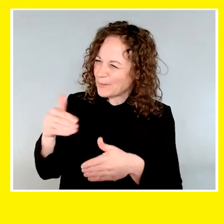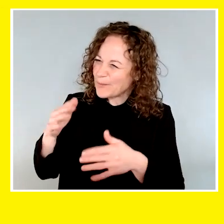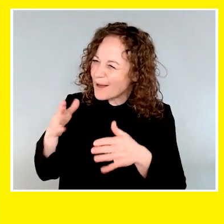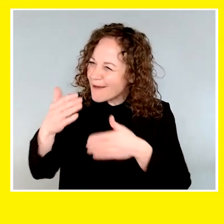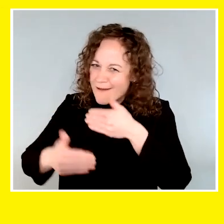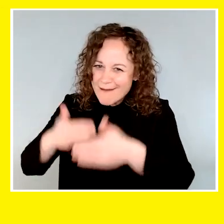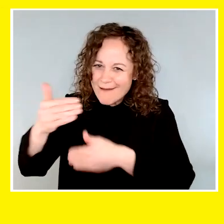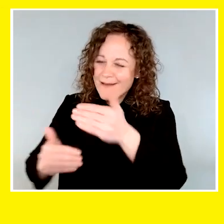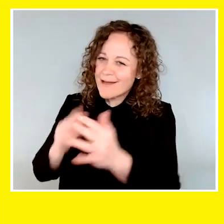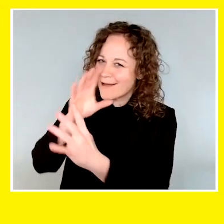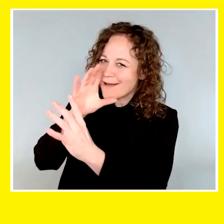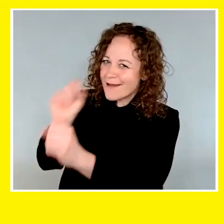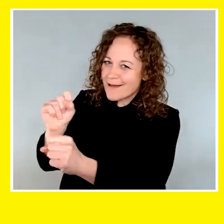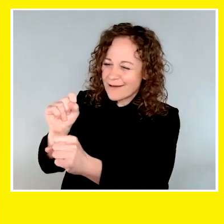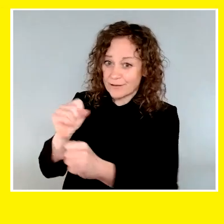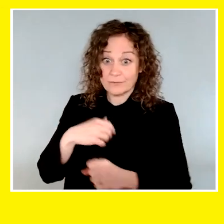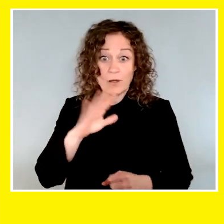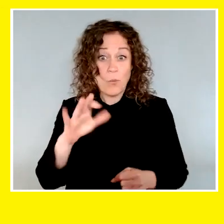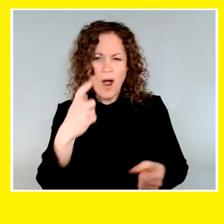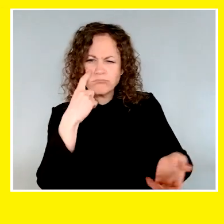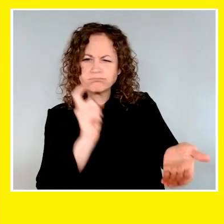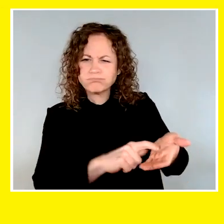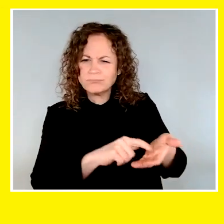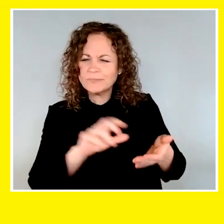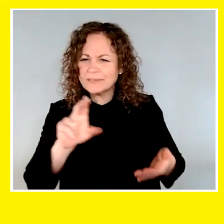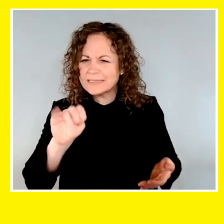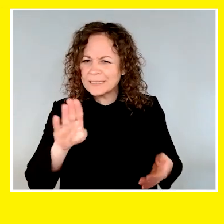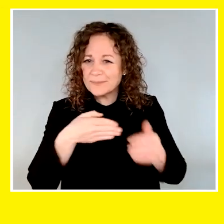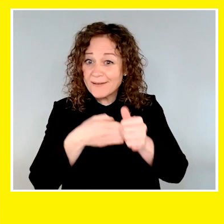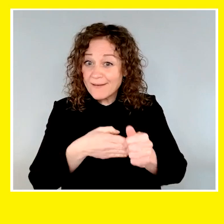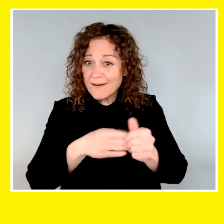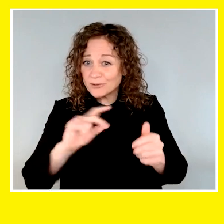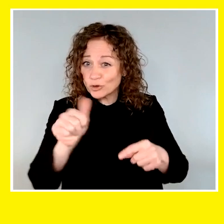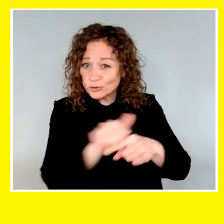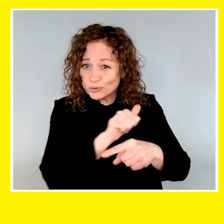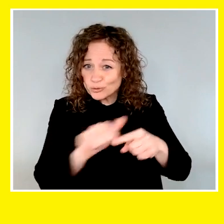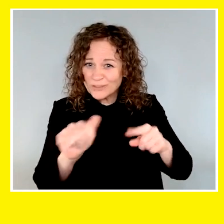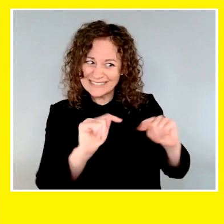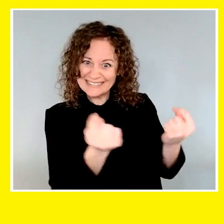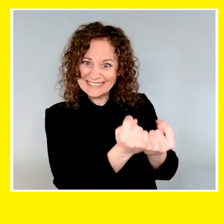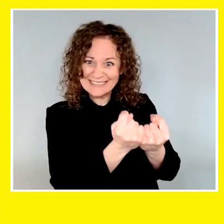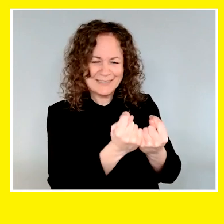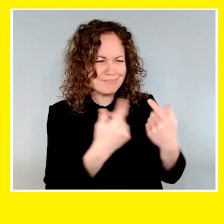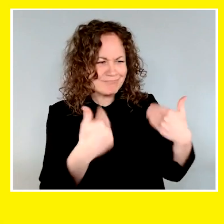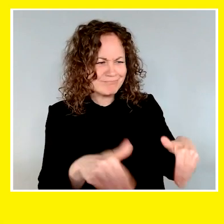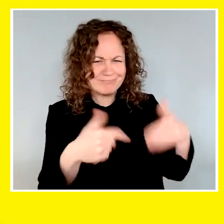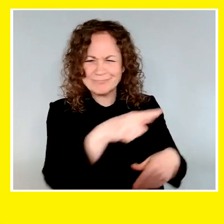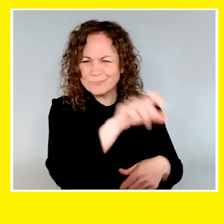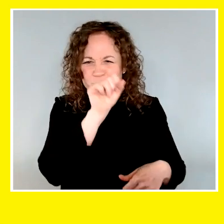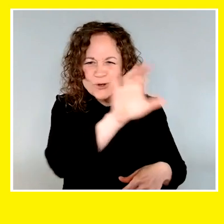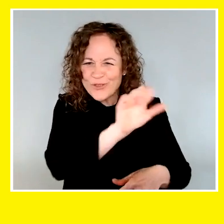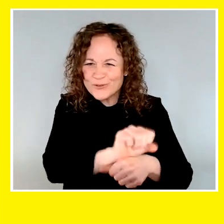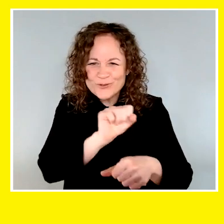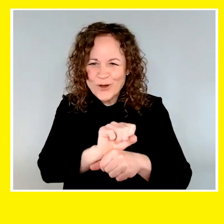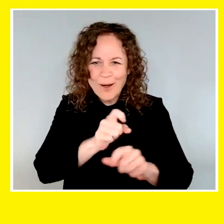It is a fascinating process and I'd like to give a shout out to the CNIB guide dogs team members who love what they do from start to